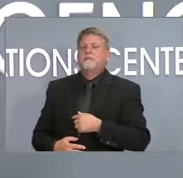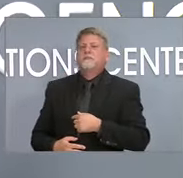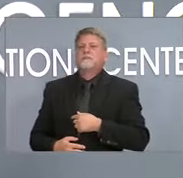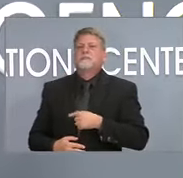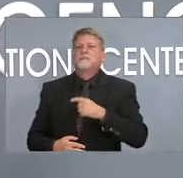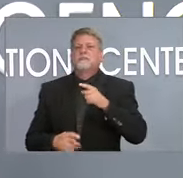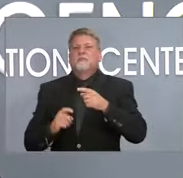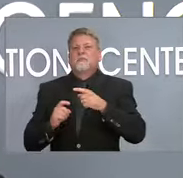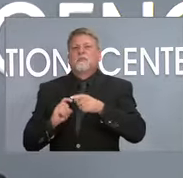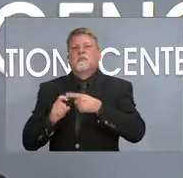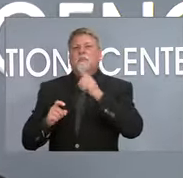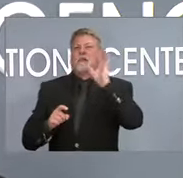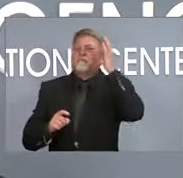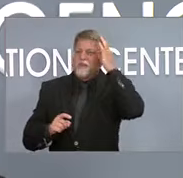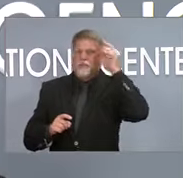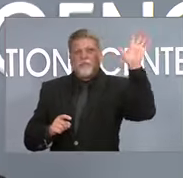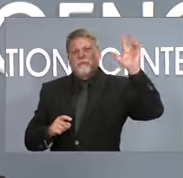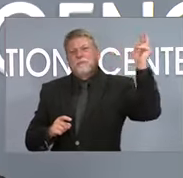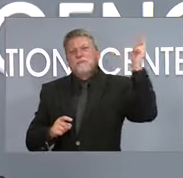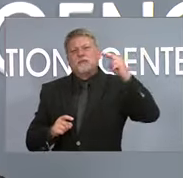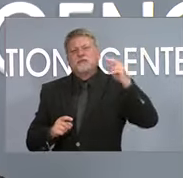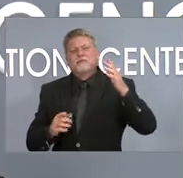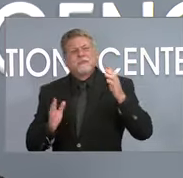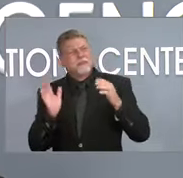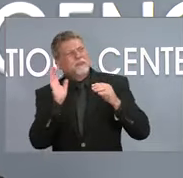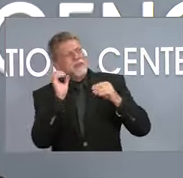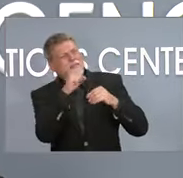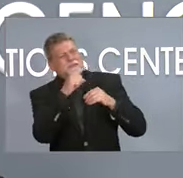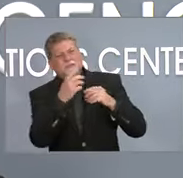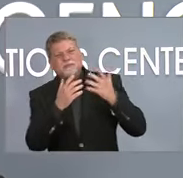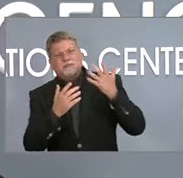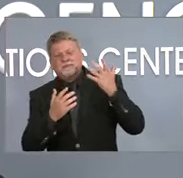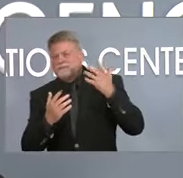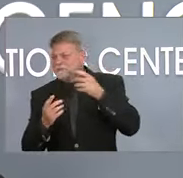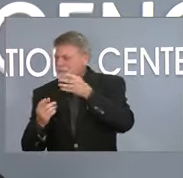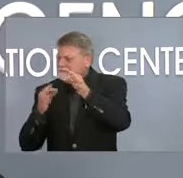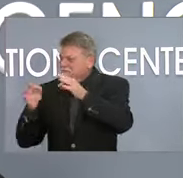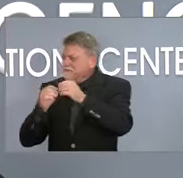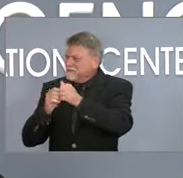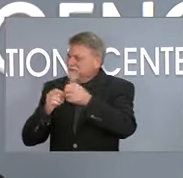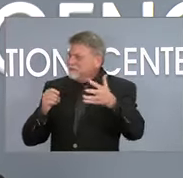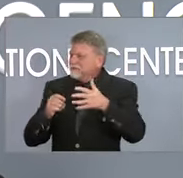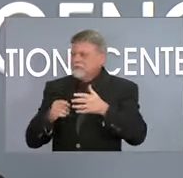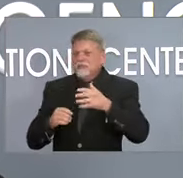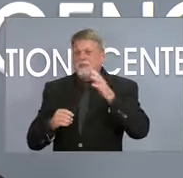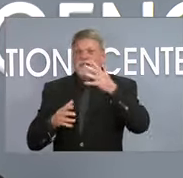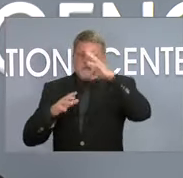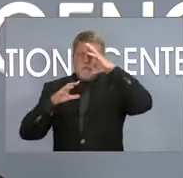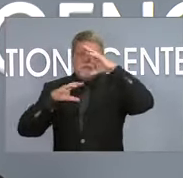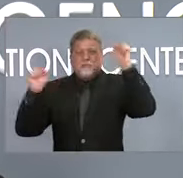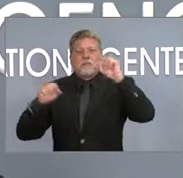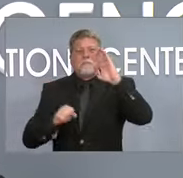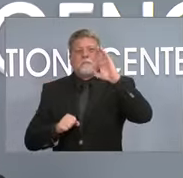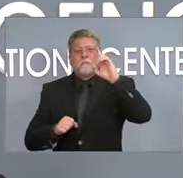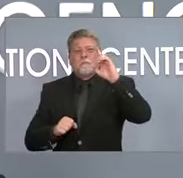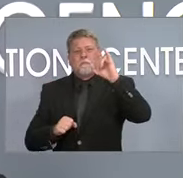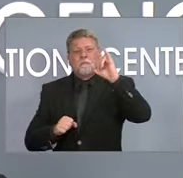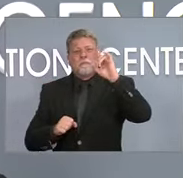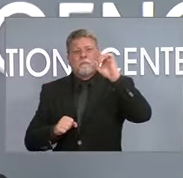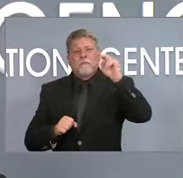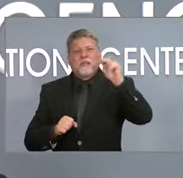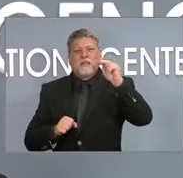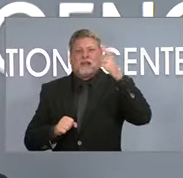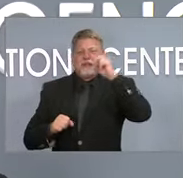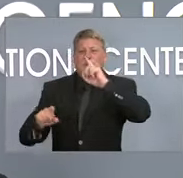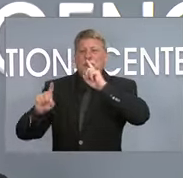can we get some clarity on the, does the Biden directive for private employers